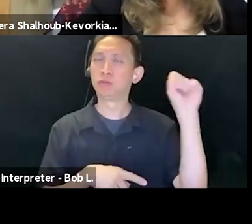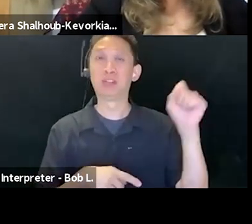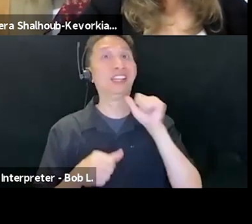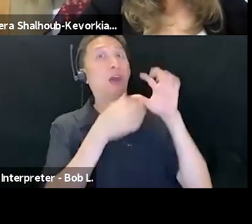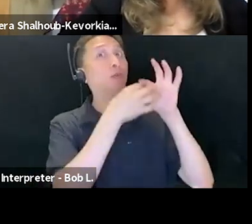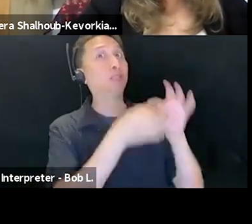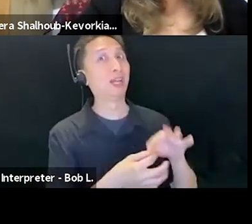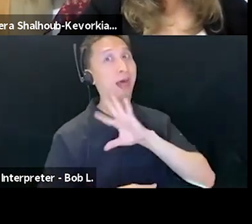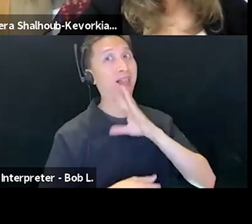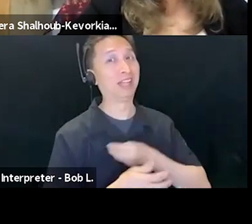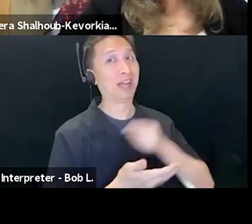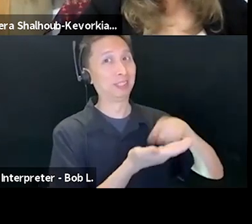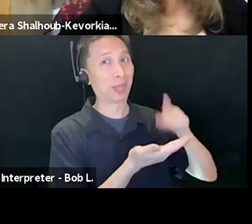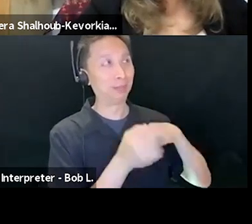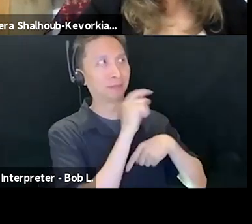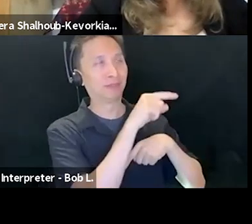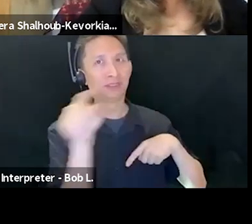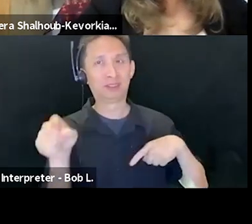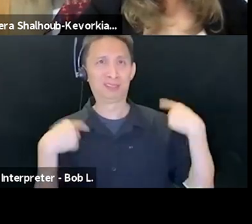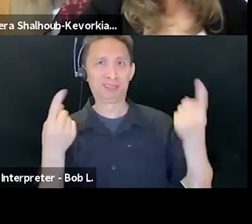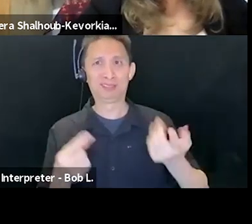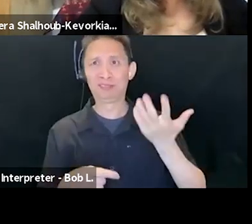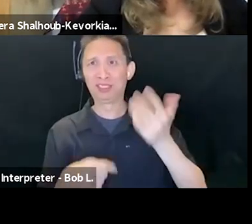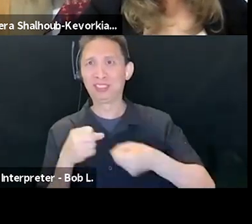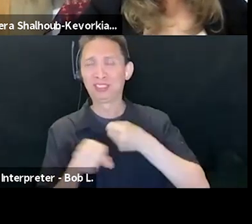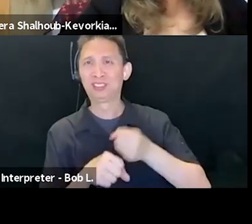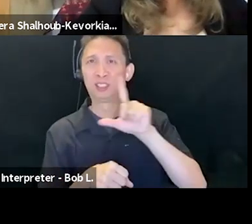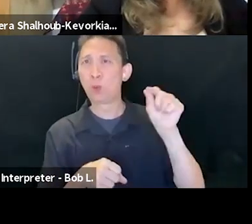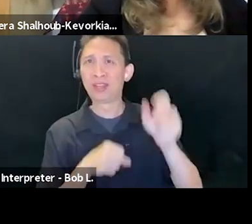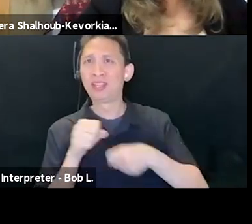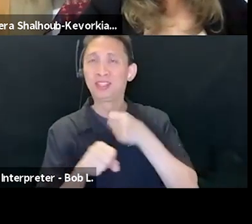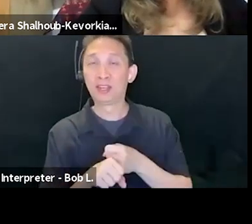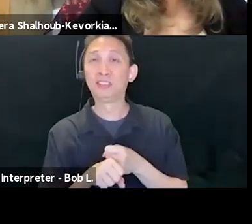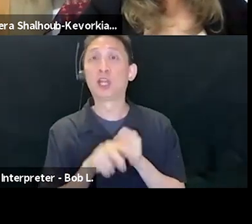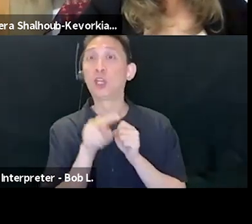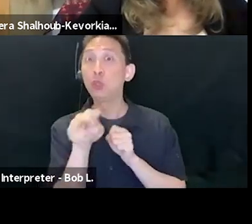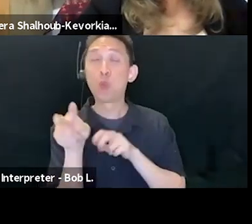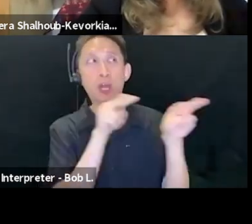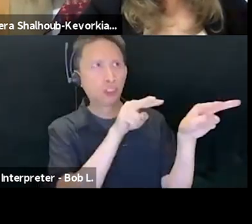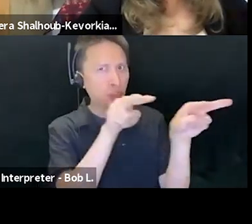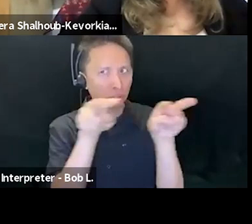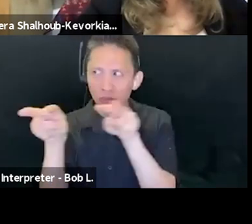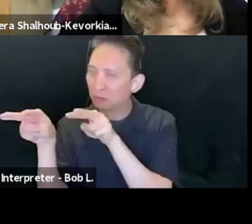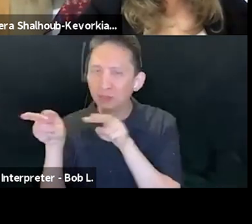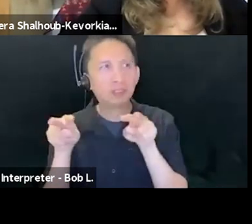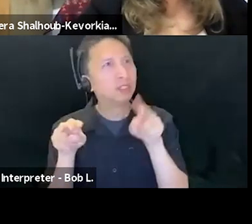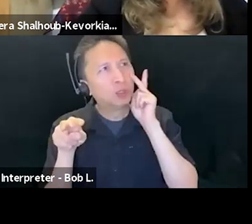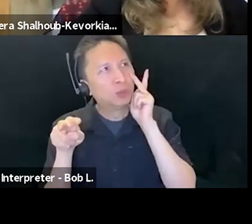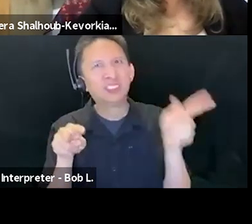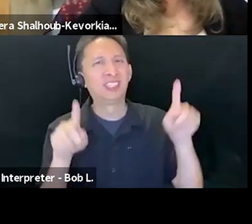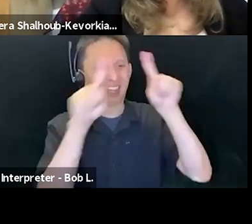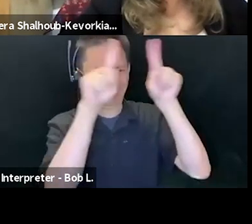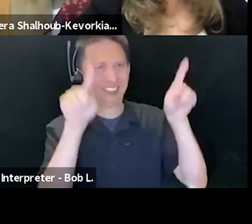Palestine, all over the world, for at least 15 or 20 years, it's, it is common practice. For example, demonstrations